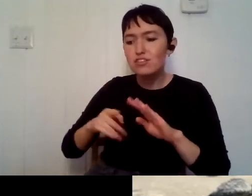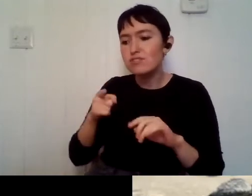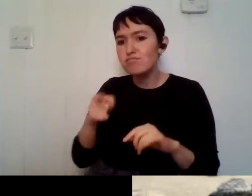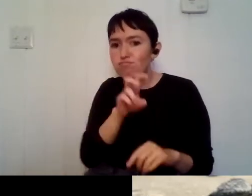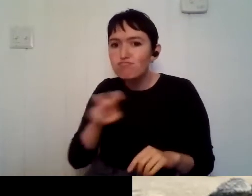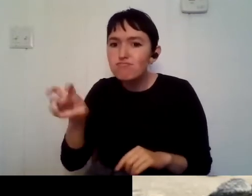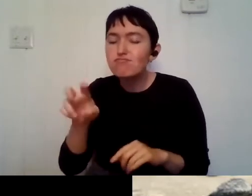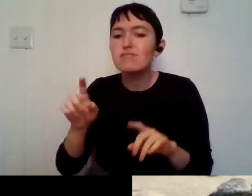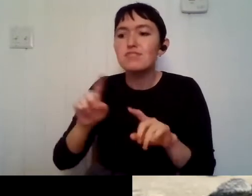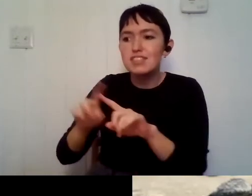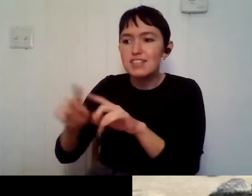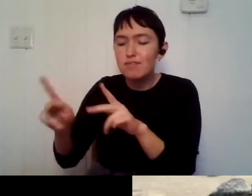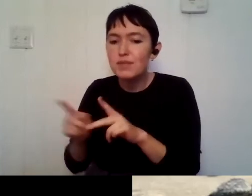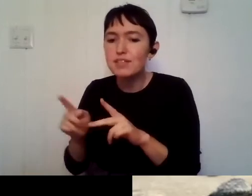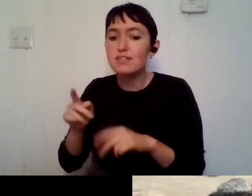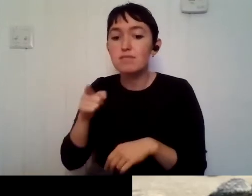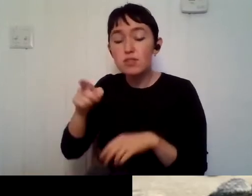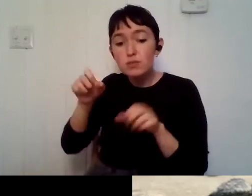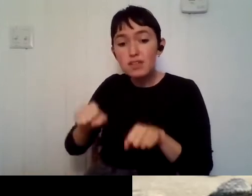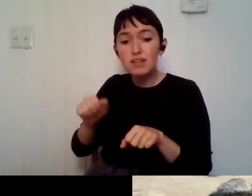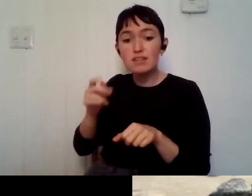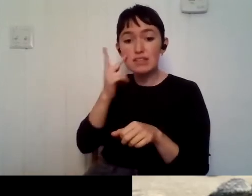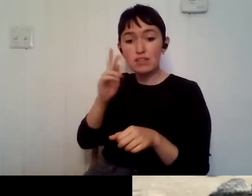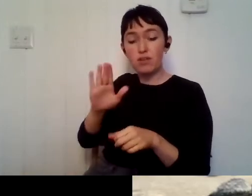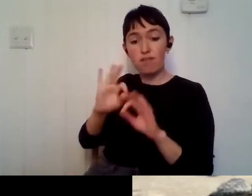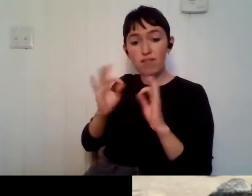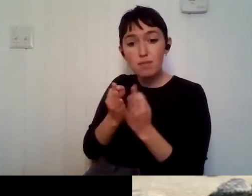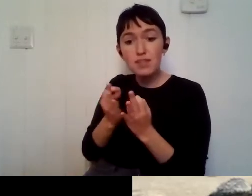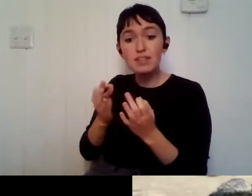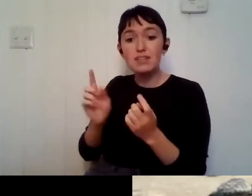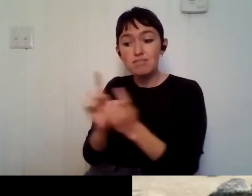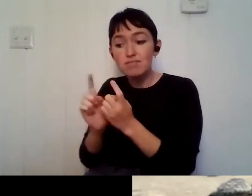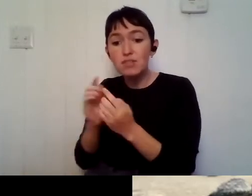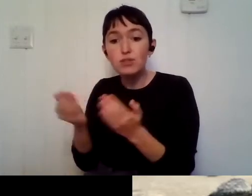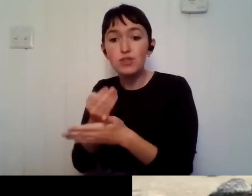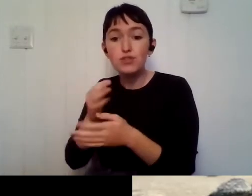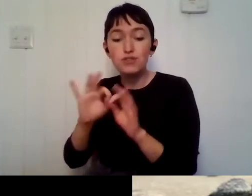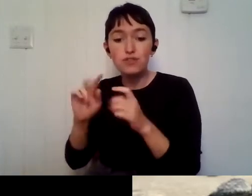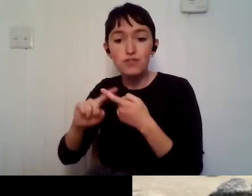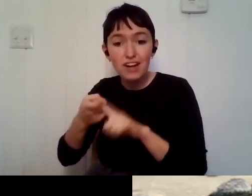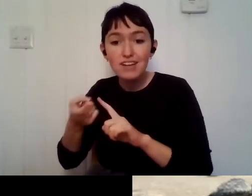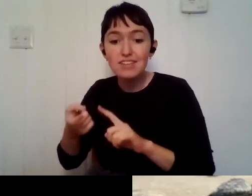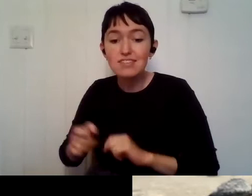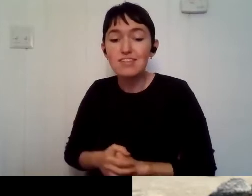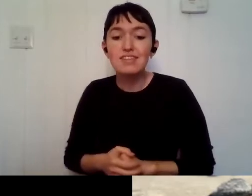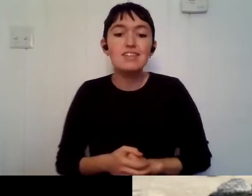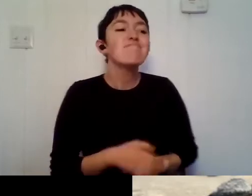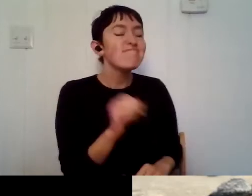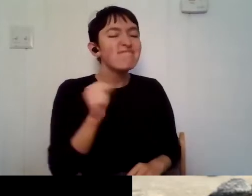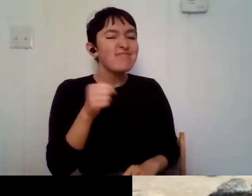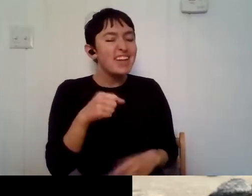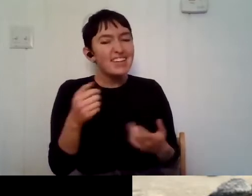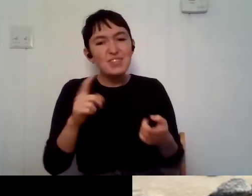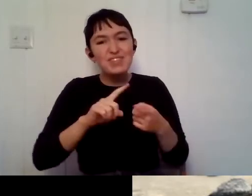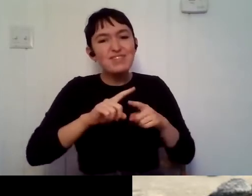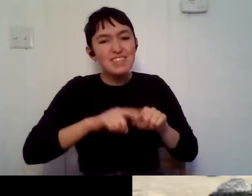still get time to see your family or meet new friends? Um, yeah. So again, this depends on where you're